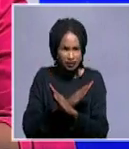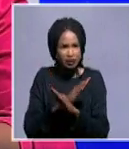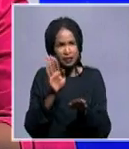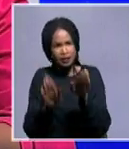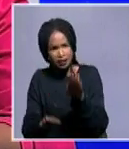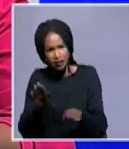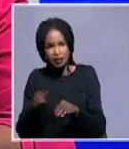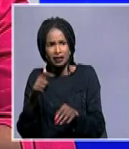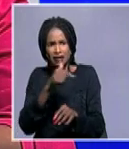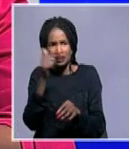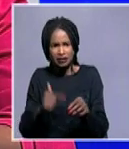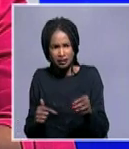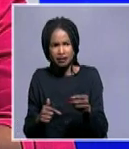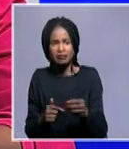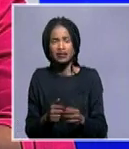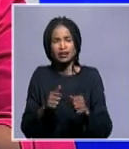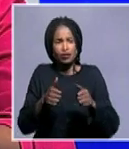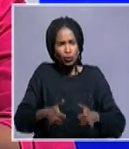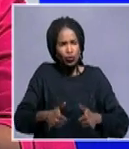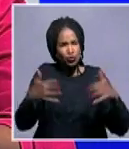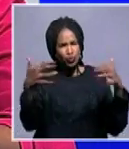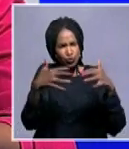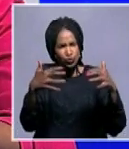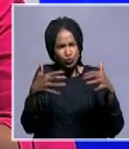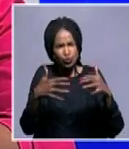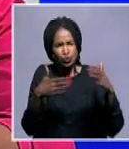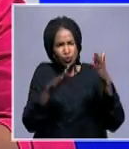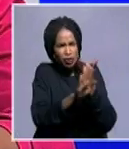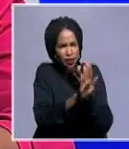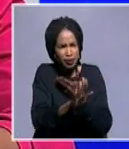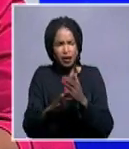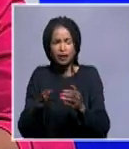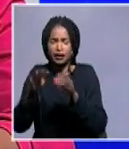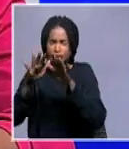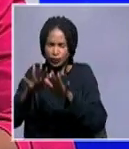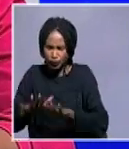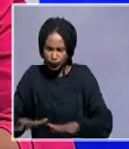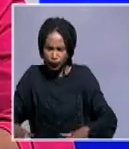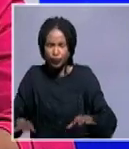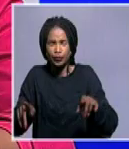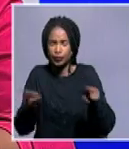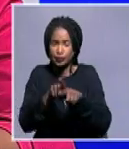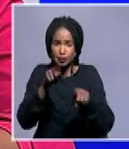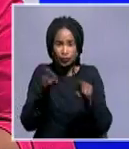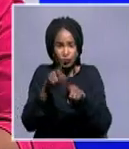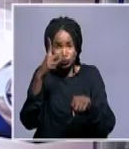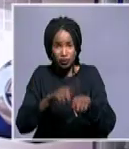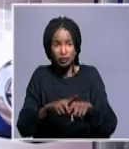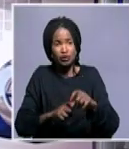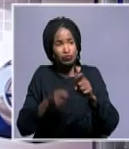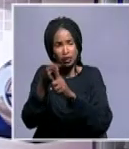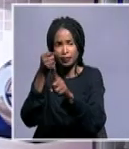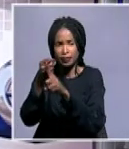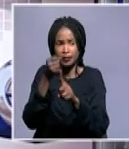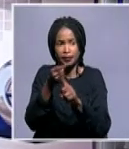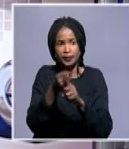the issues of peace and security are addressed too timely. Okay, now we also have a double Troika. What is